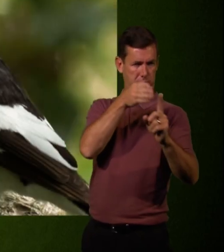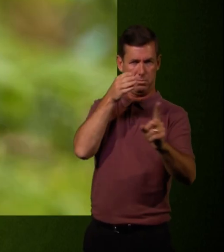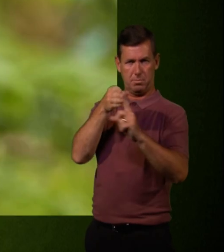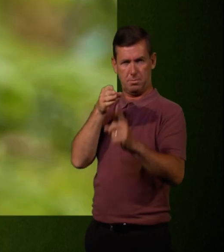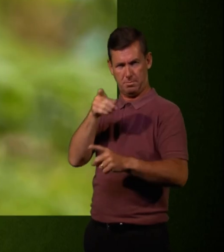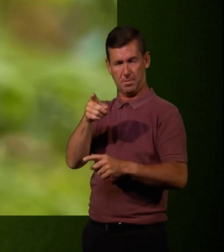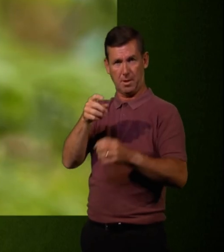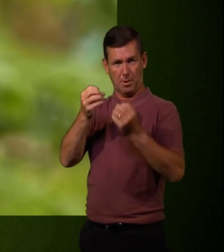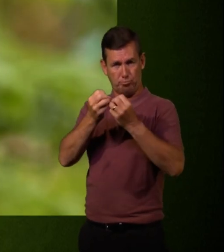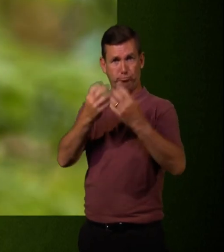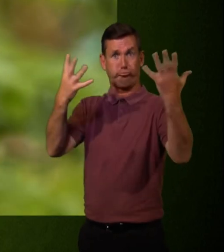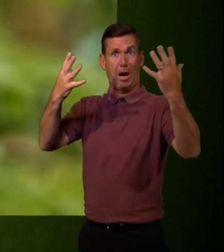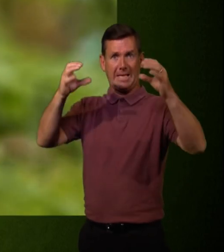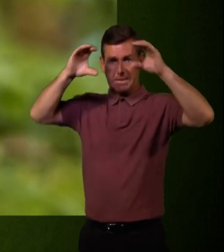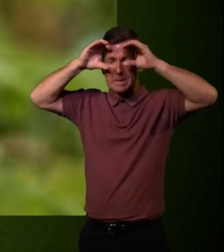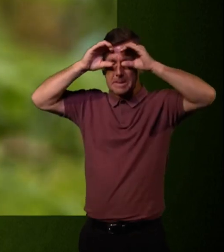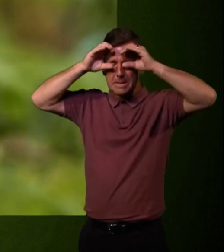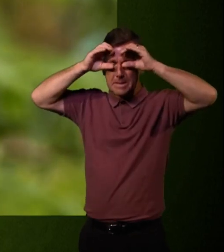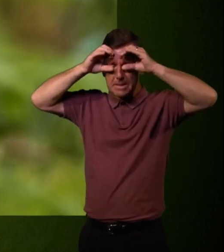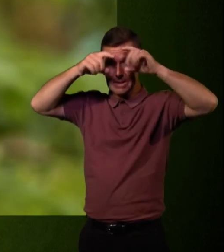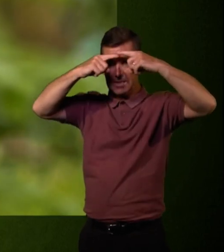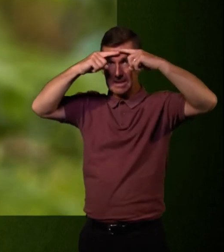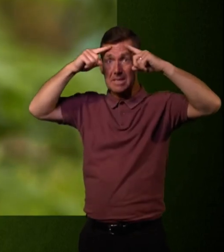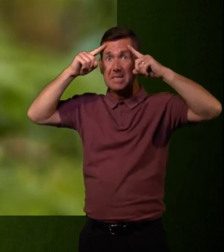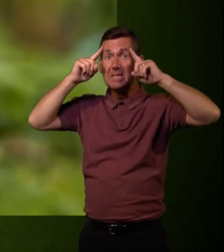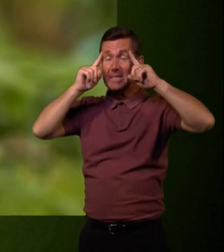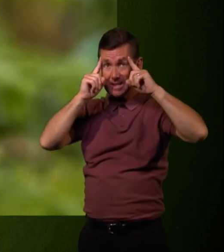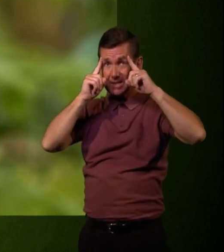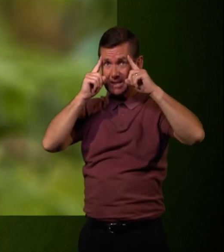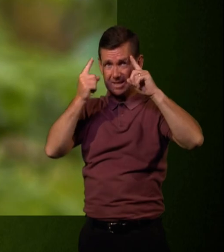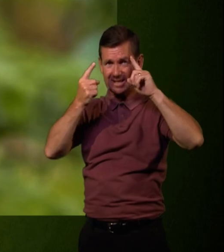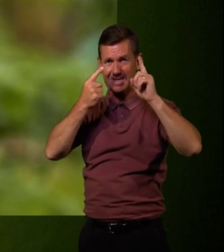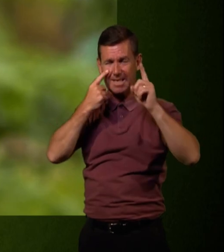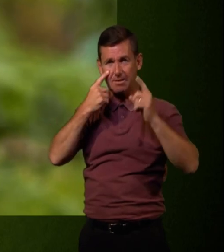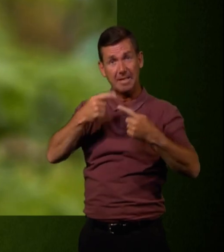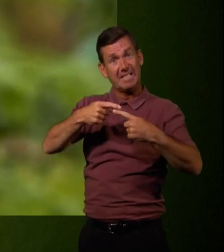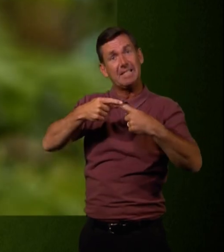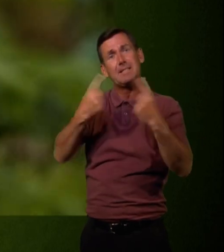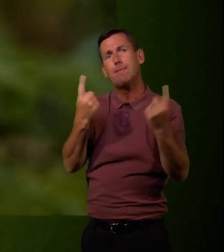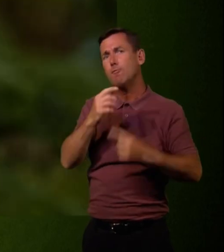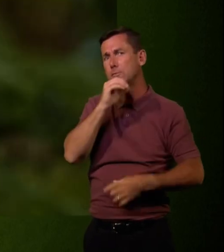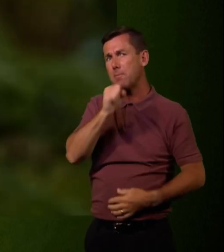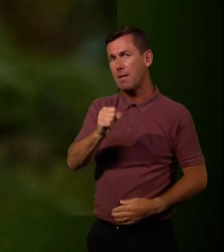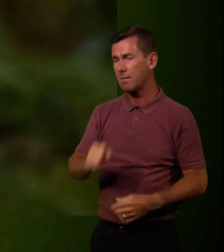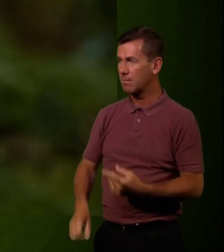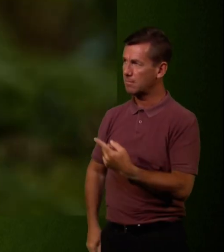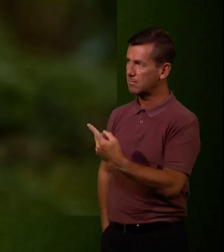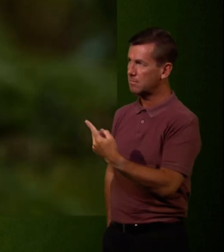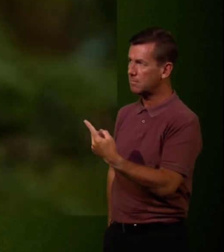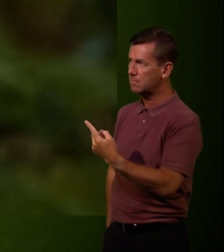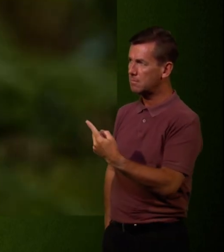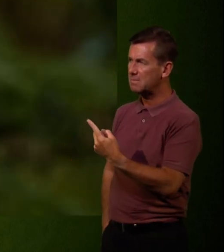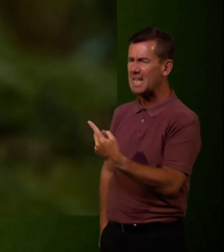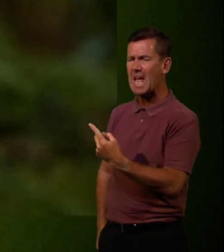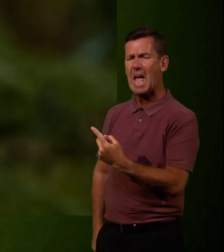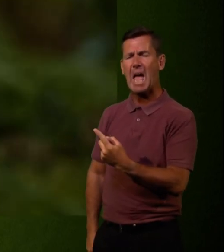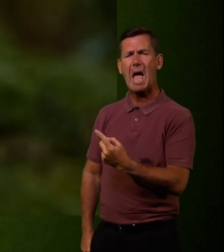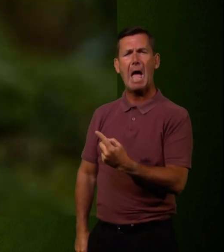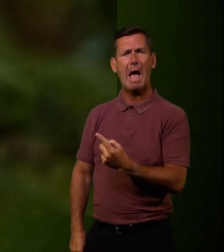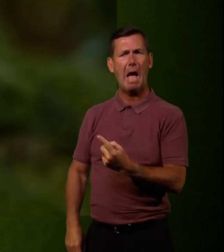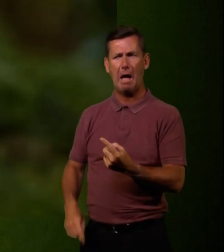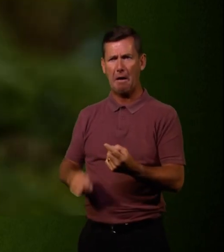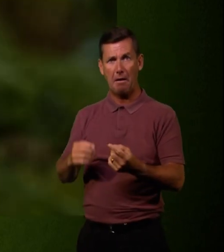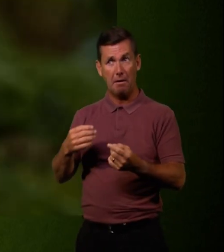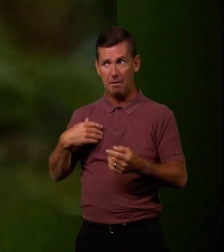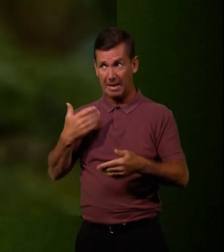bright. It's big. It's bold. It even has a little flick there. Now this is another male. And this was a male visiting the